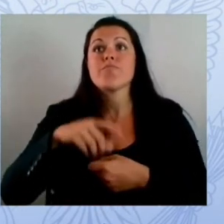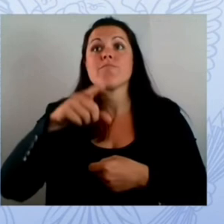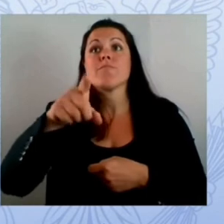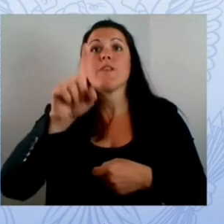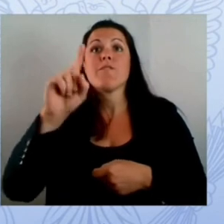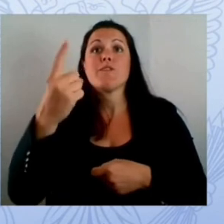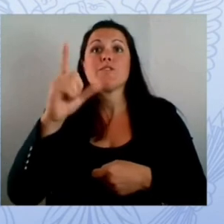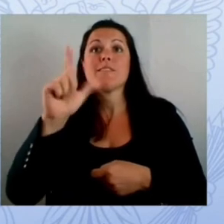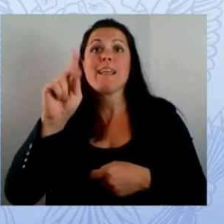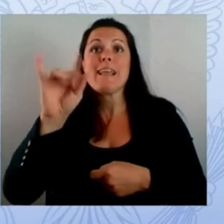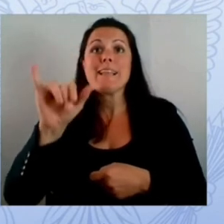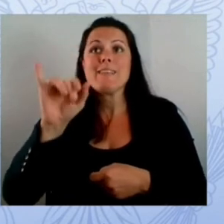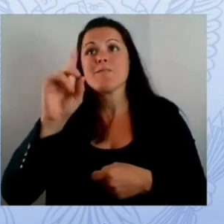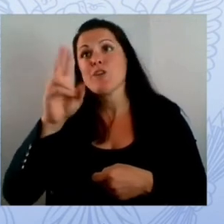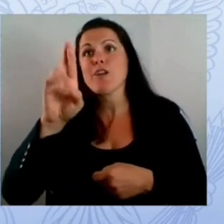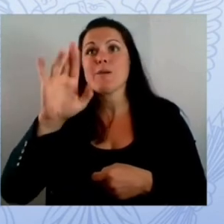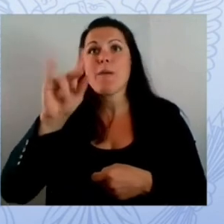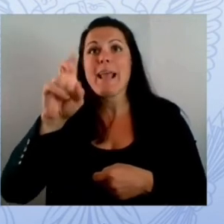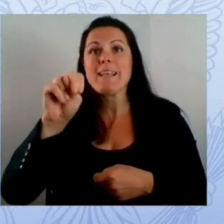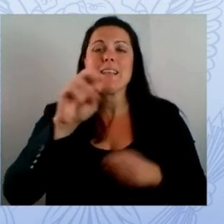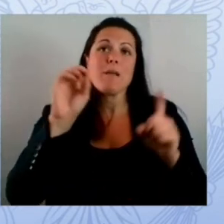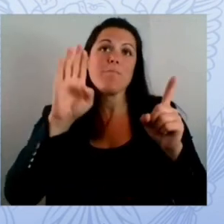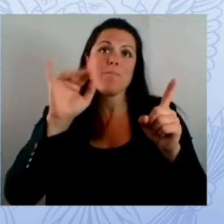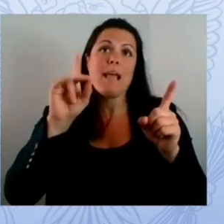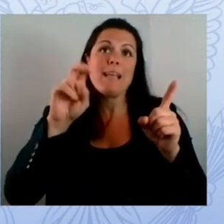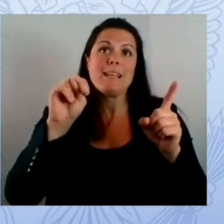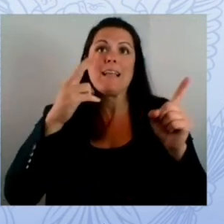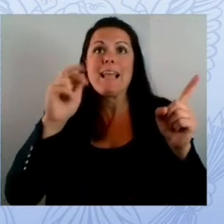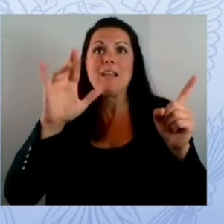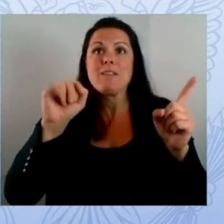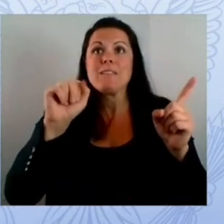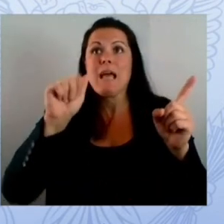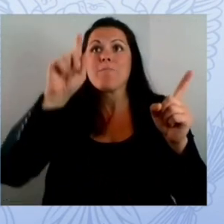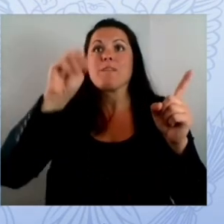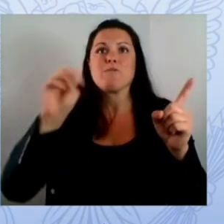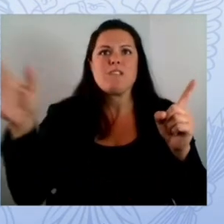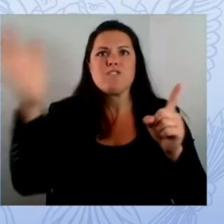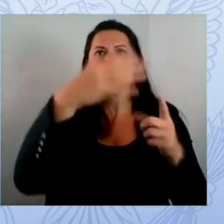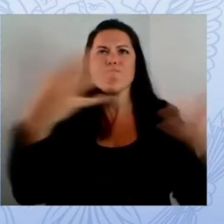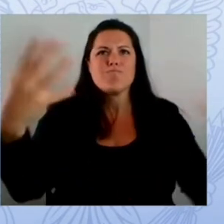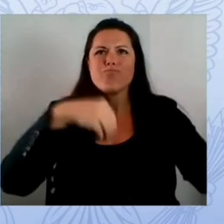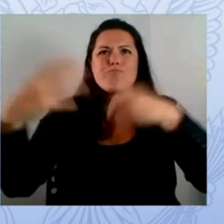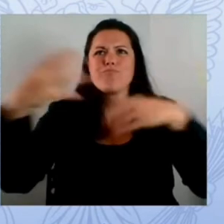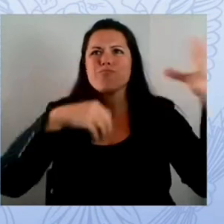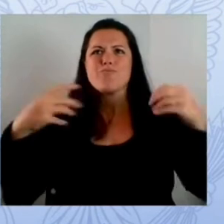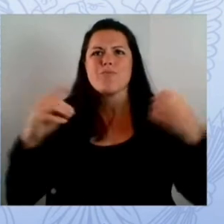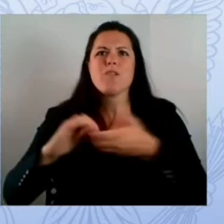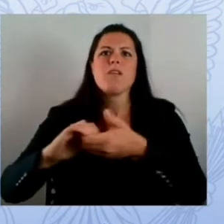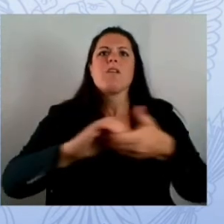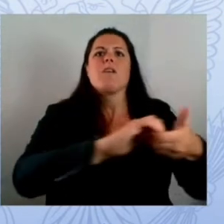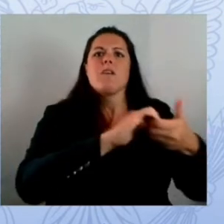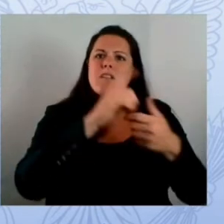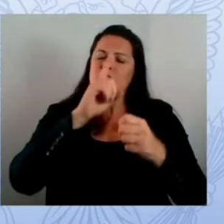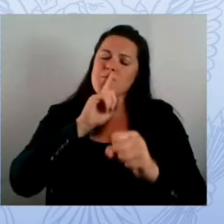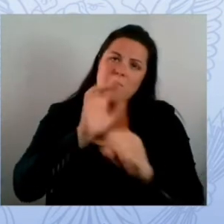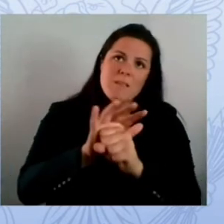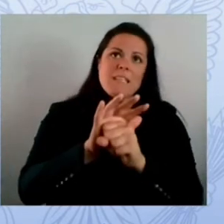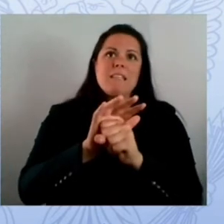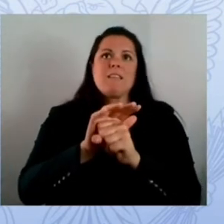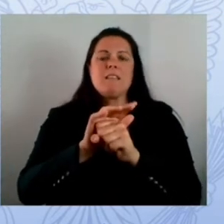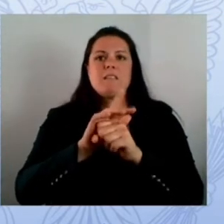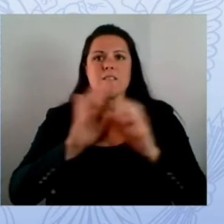collaboration and from the department of education we are here to provide real meaningful timely resources for you thank